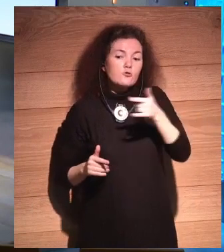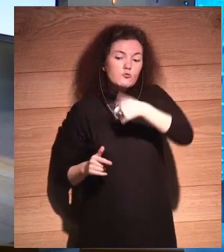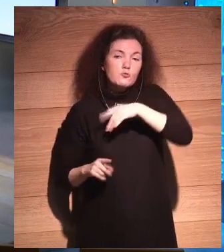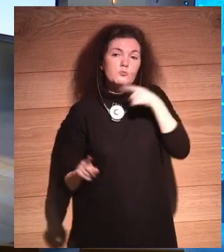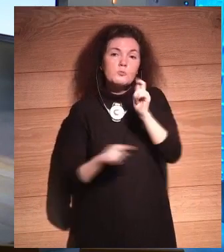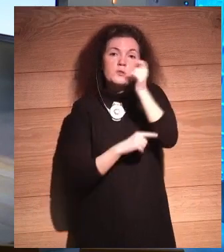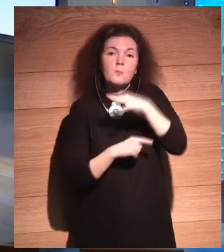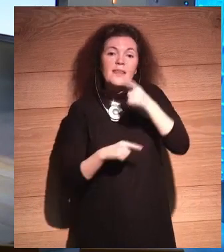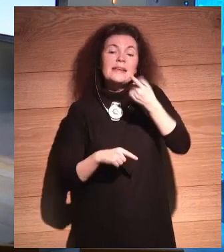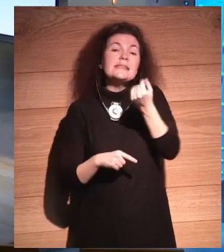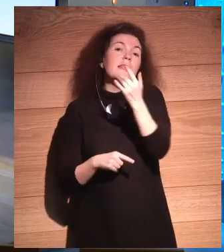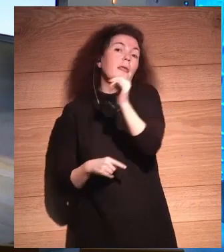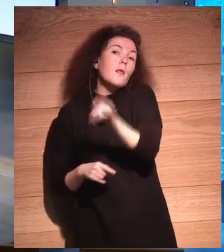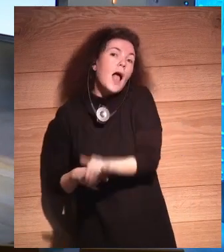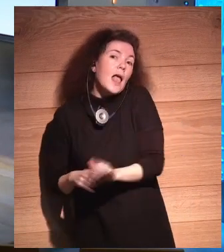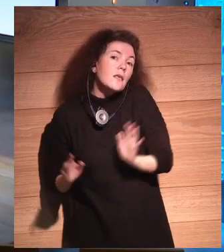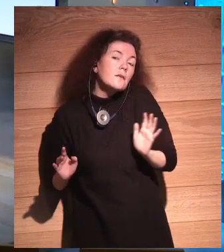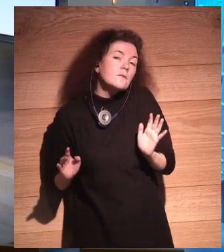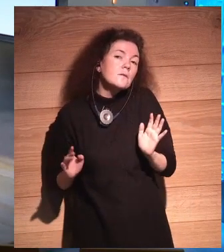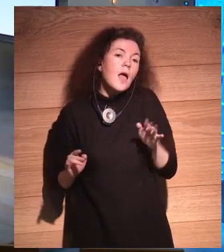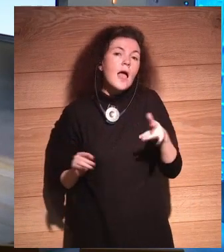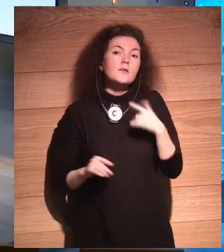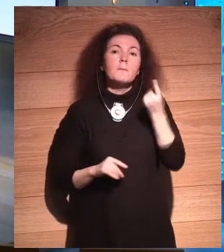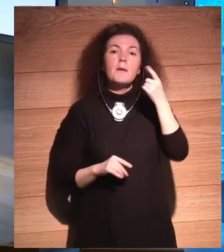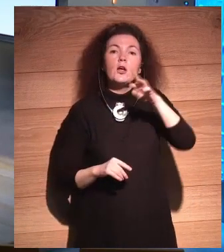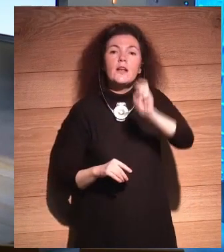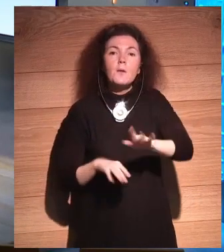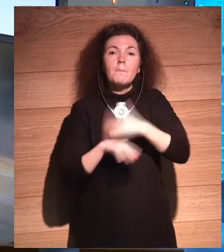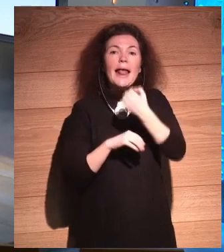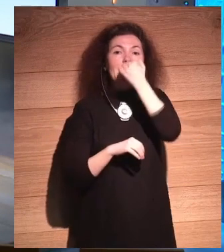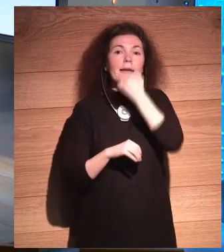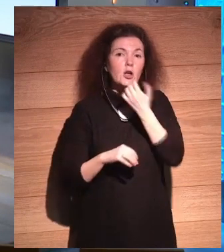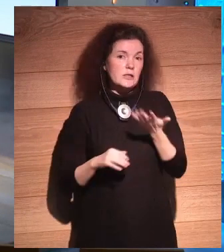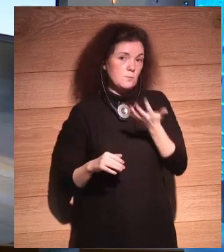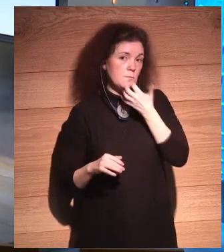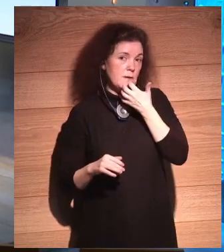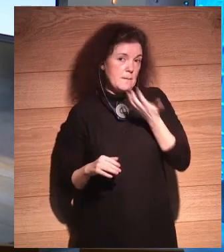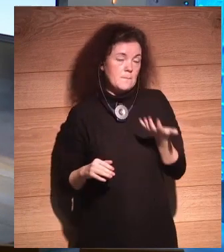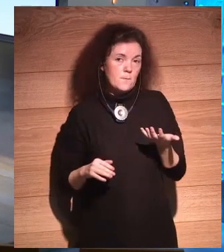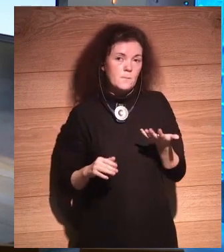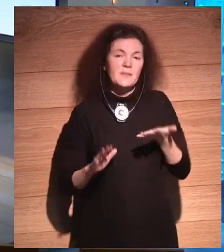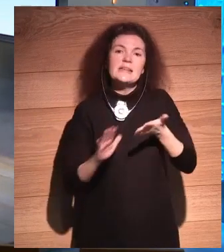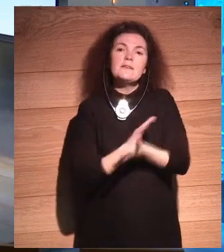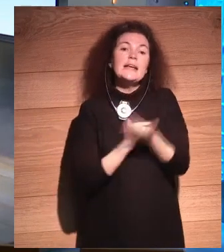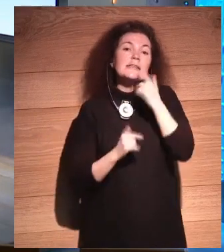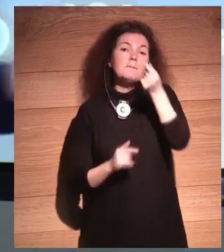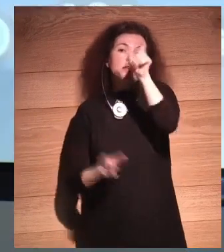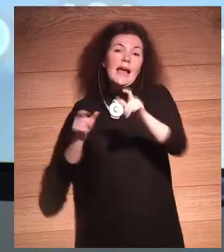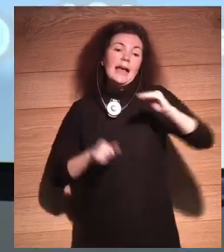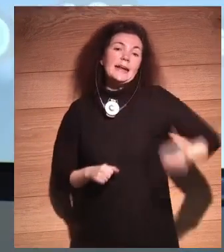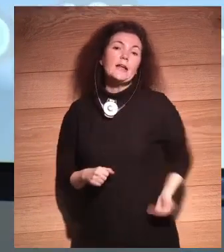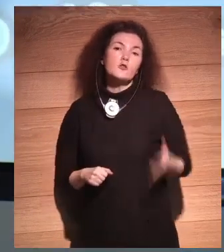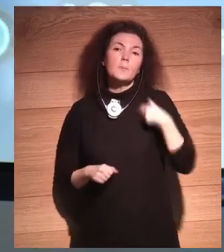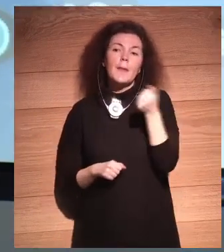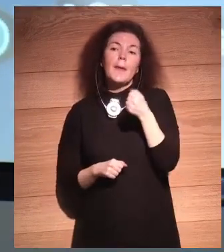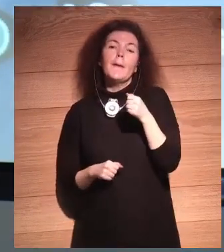That strikes me as a prime reason for terrorism. It's like, yeah, all the rich people can live to be 120 and we just die with 60